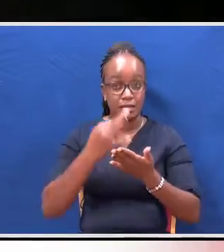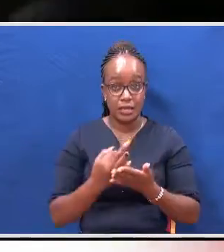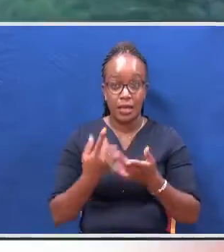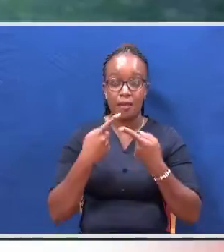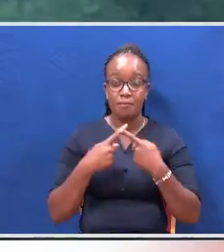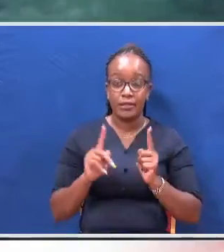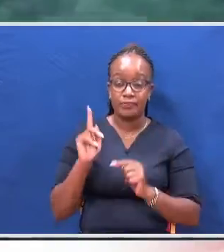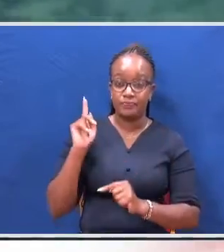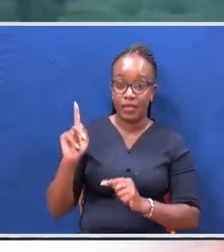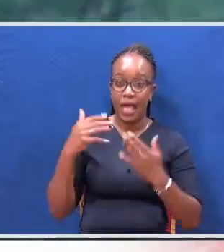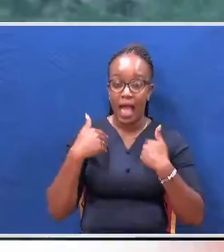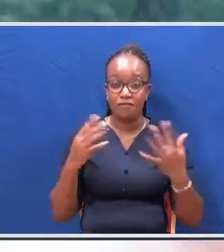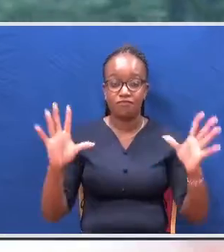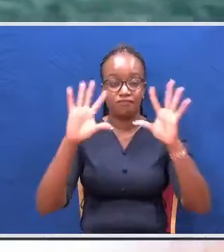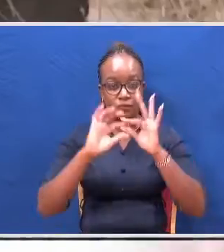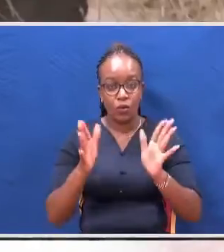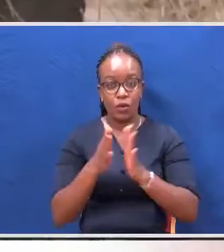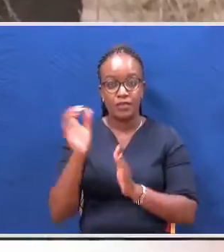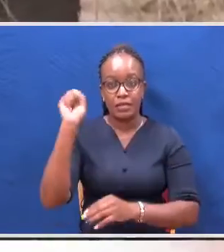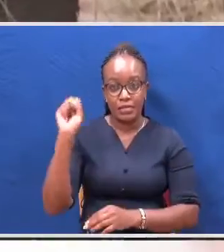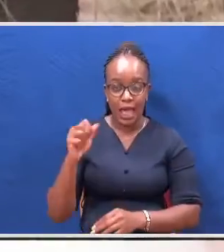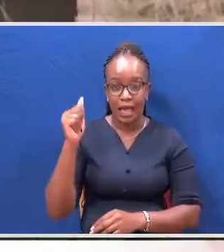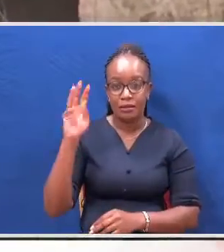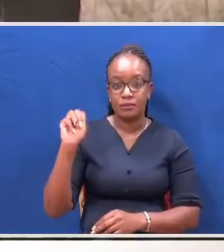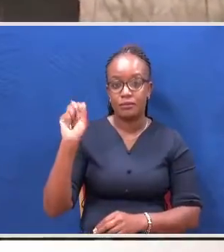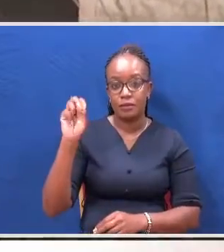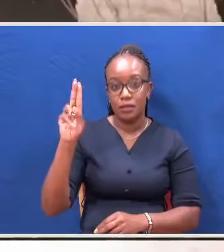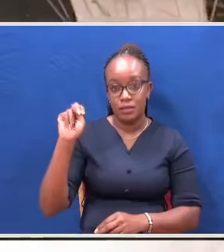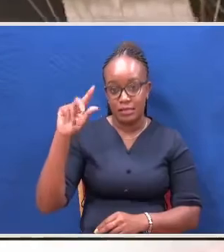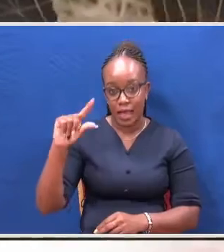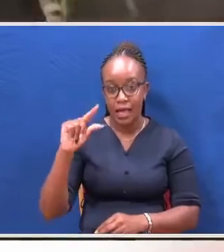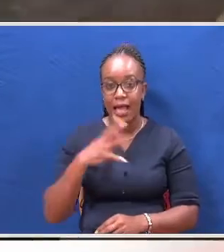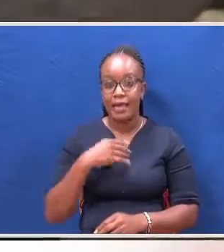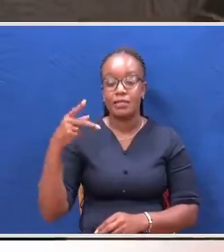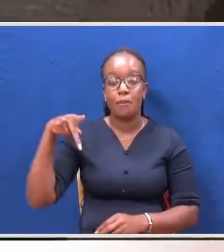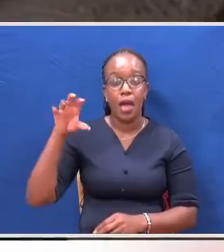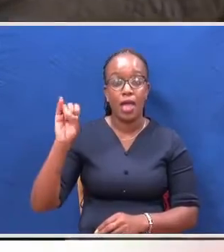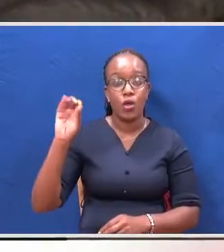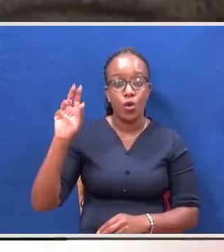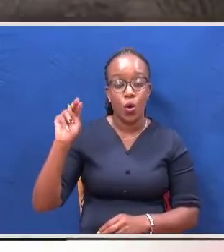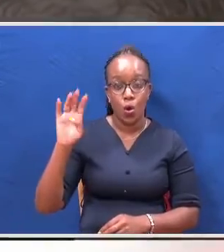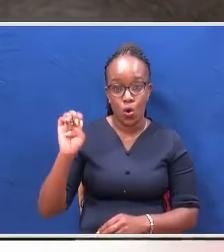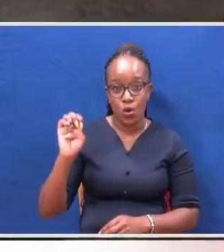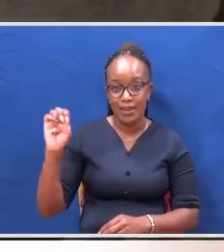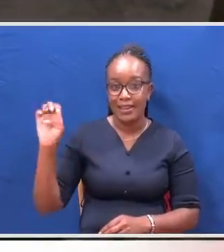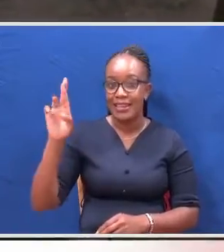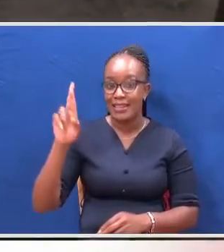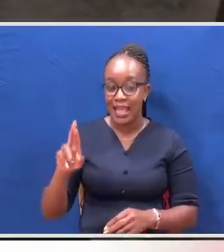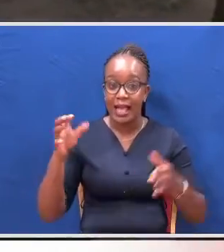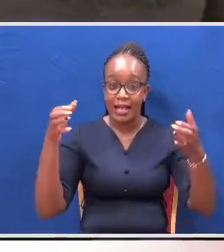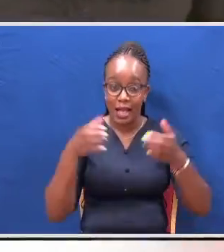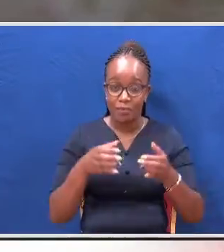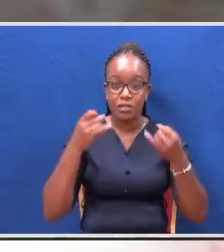handset manufacturers samsung and tech pioneer africam to supplement staff members with eyes and